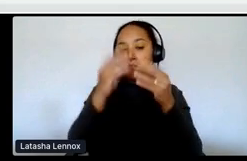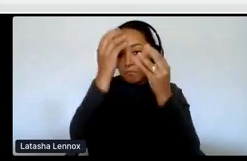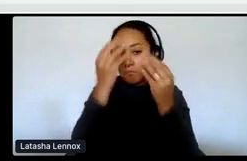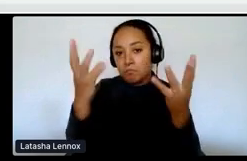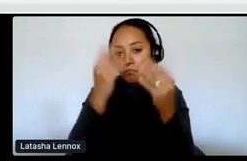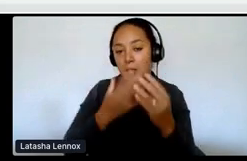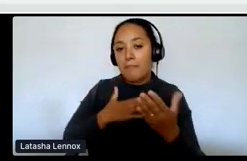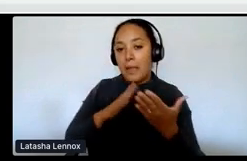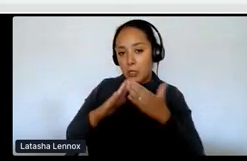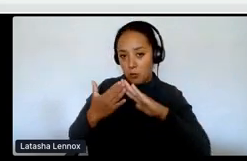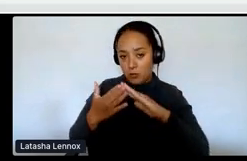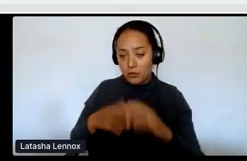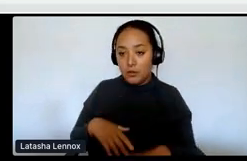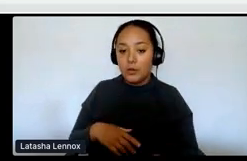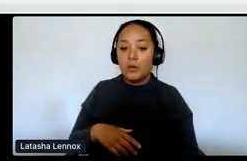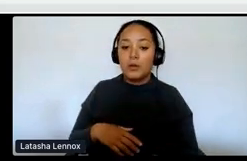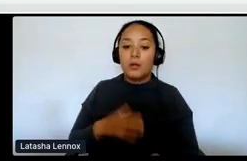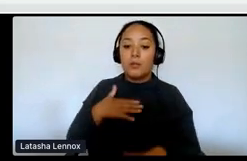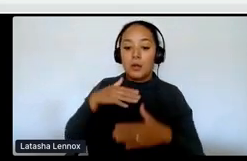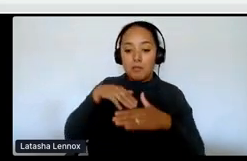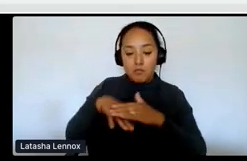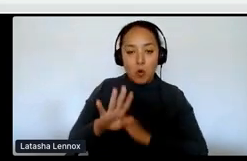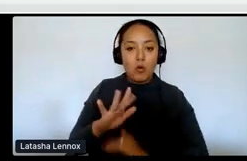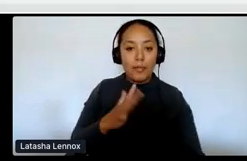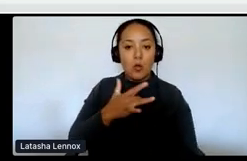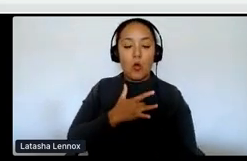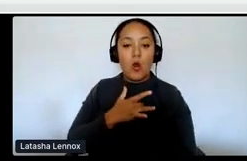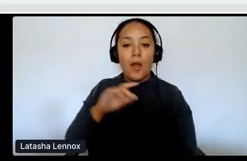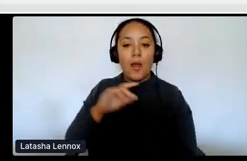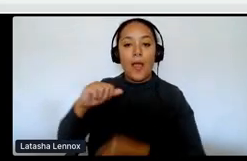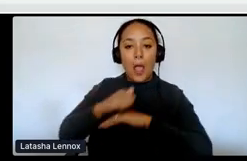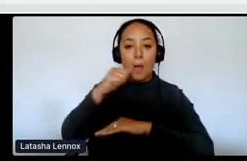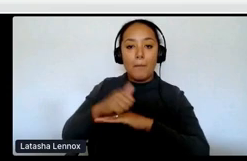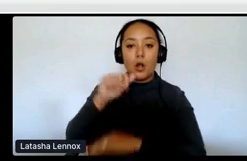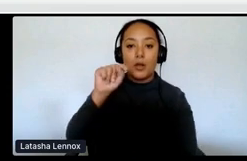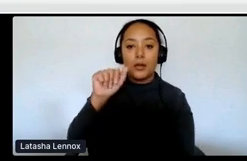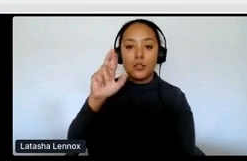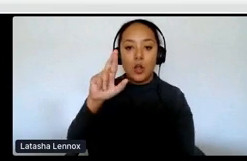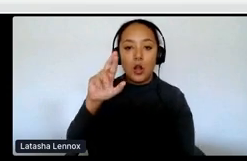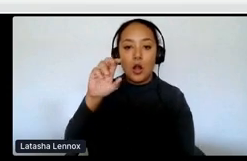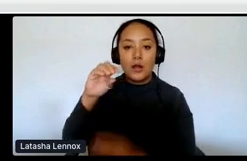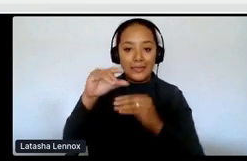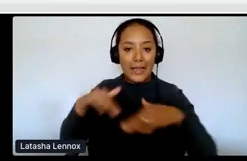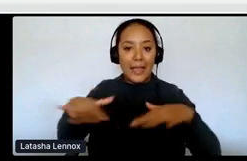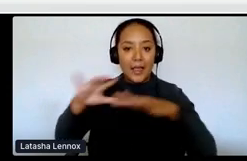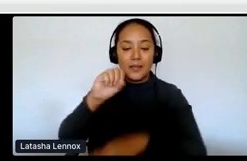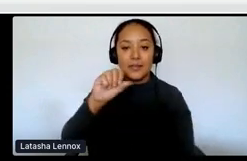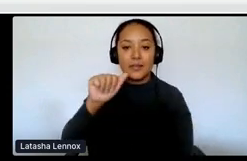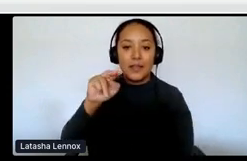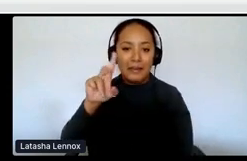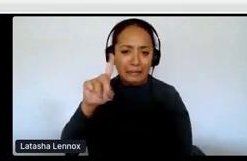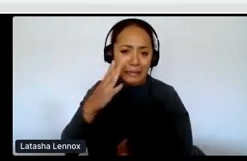from, I was born in the heart of the Alberta tar sands, which some folks might know what that is. But at this point,